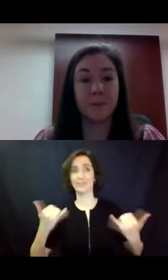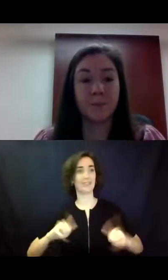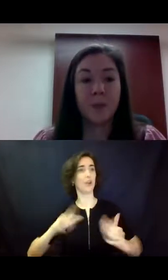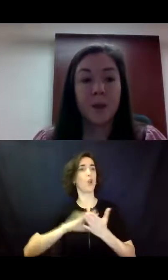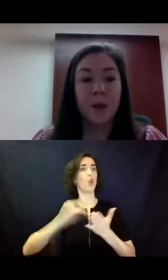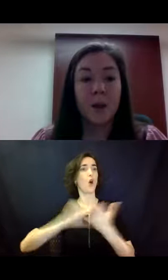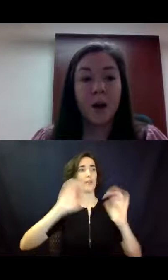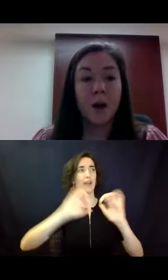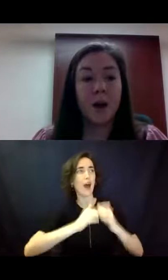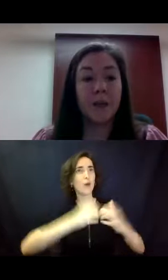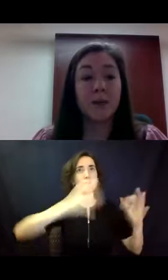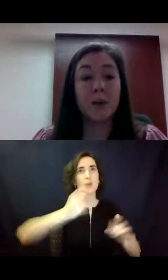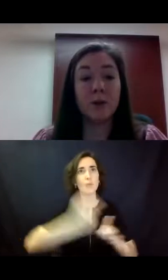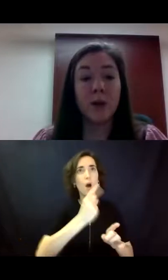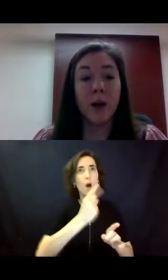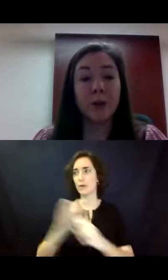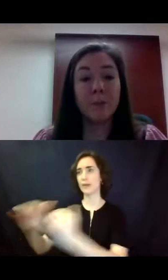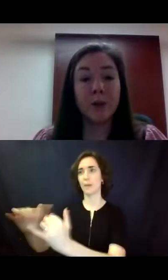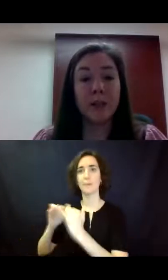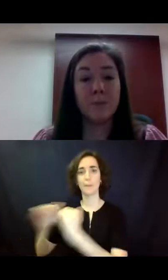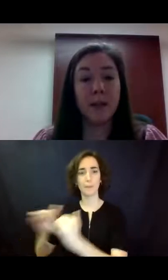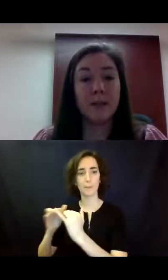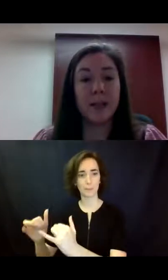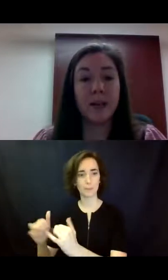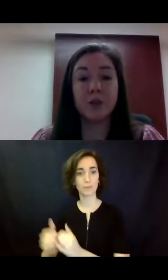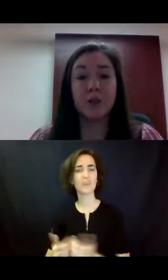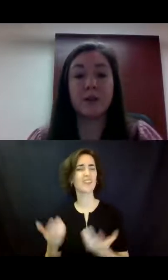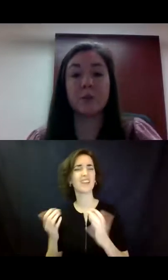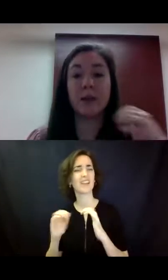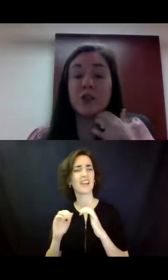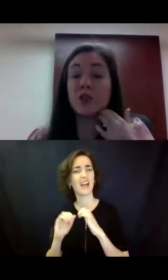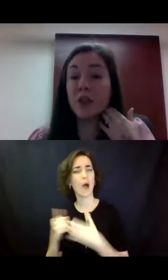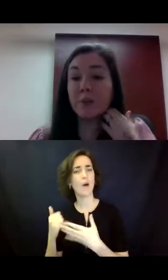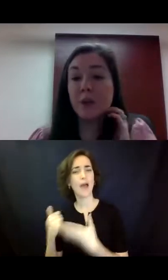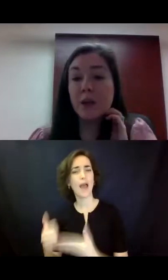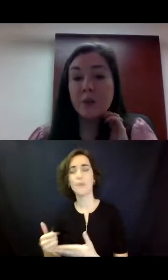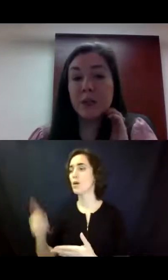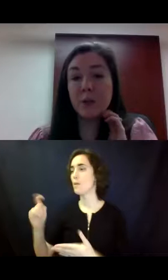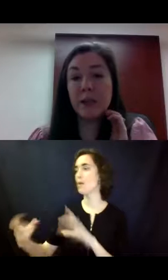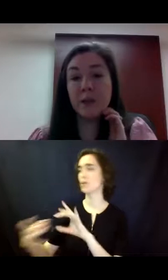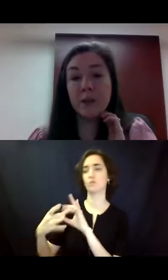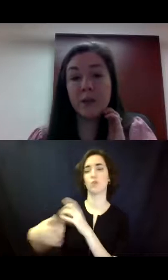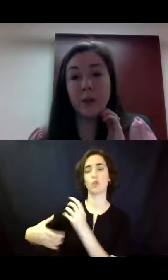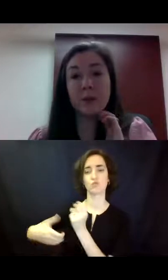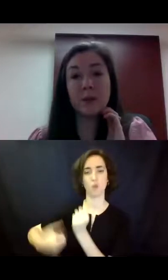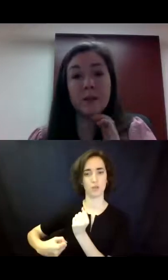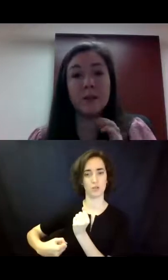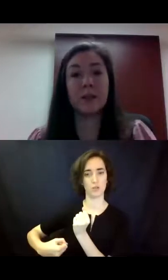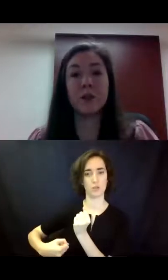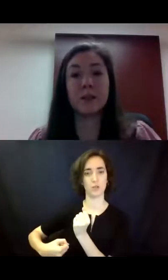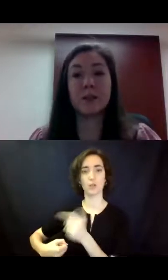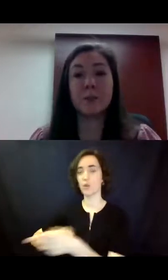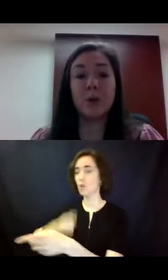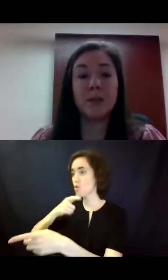us. Um, it's going to require building and maintaining a trusting relationship between the person